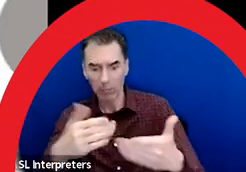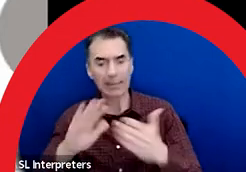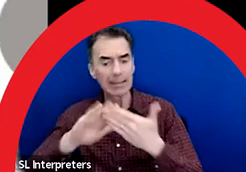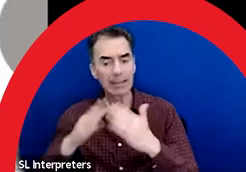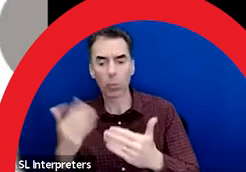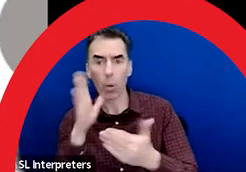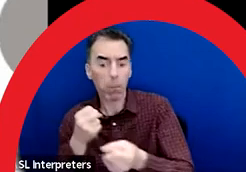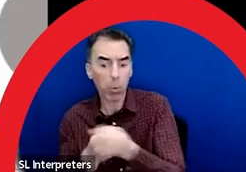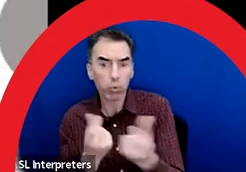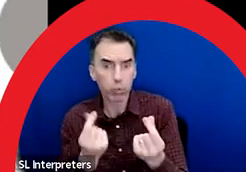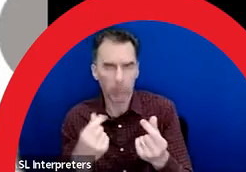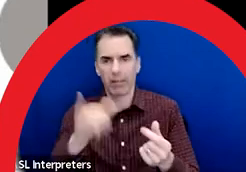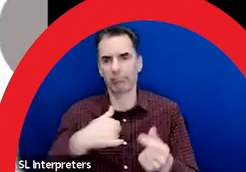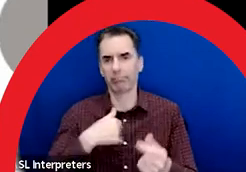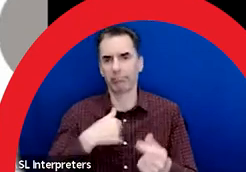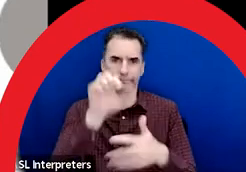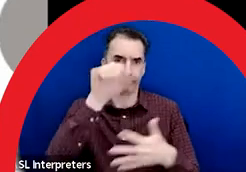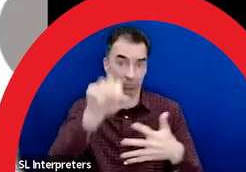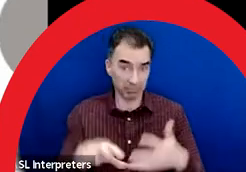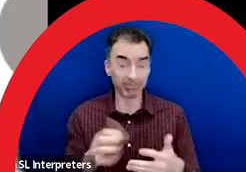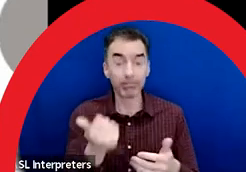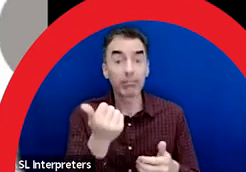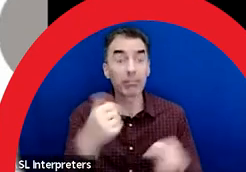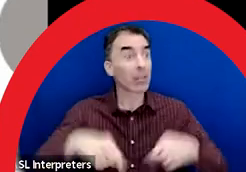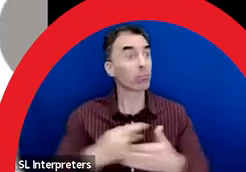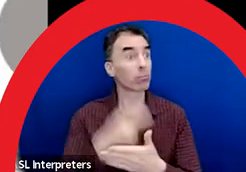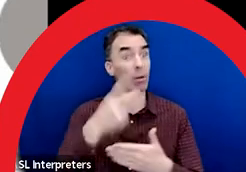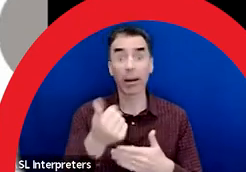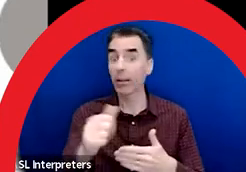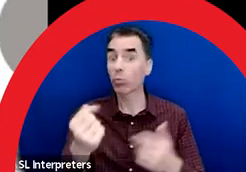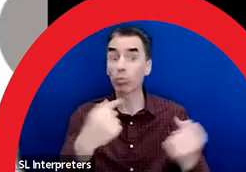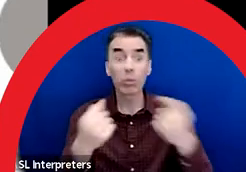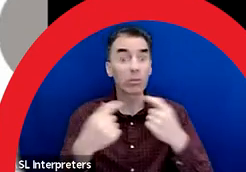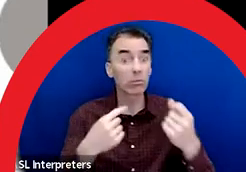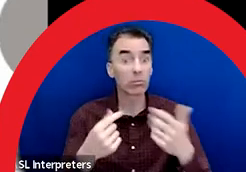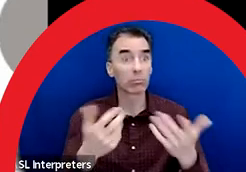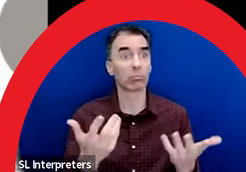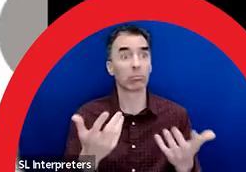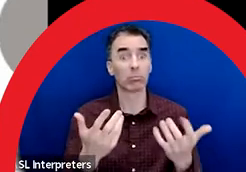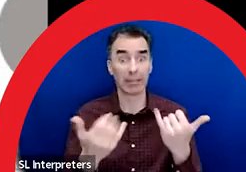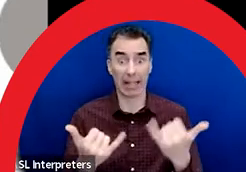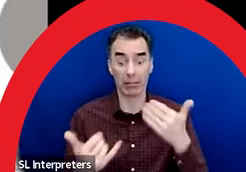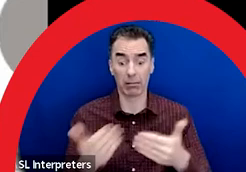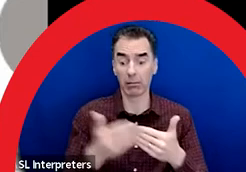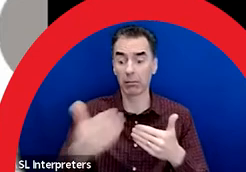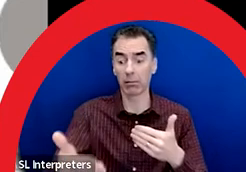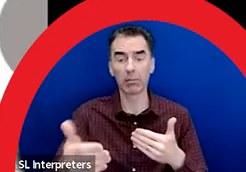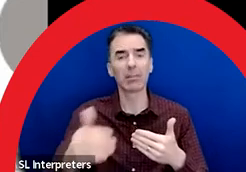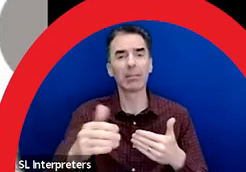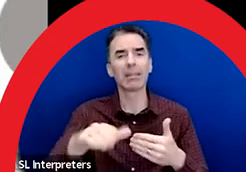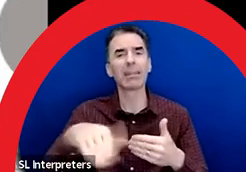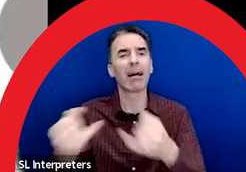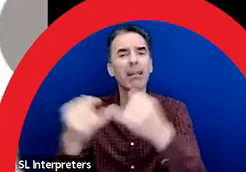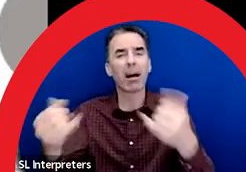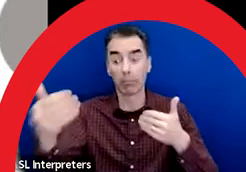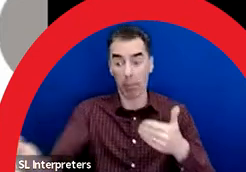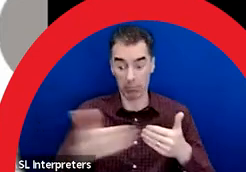If you have any questions about this project between now and the deadline for submissions, you